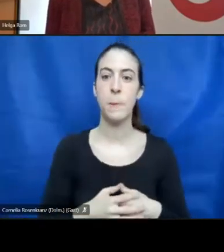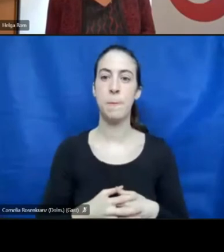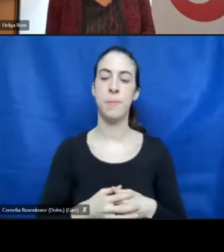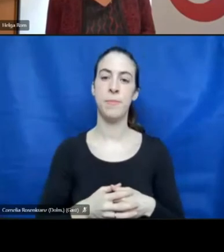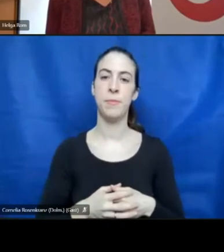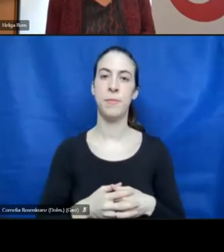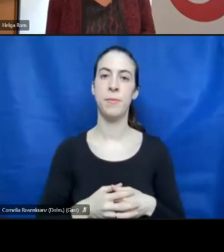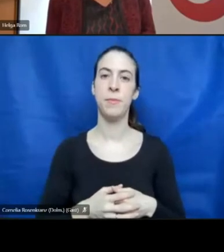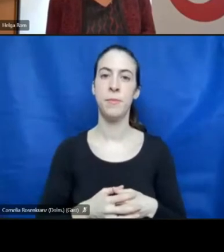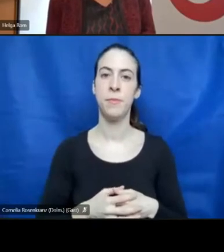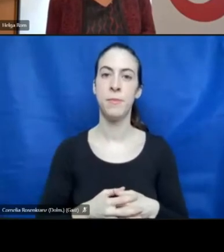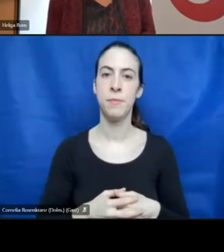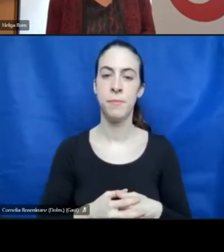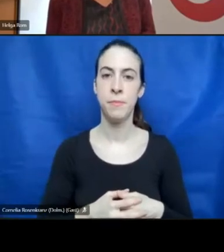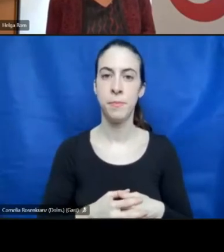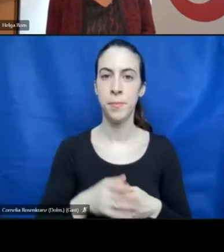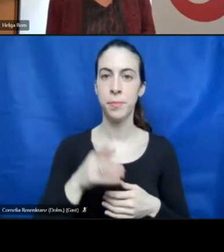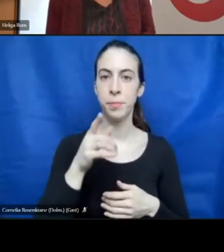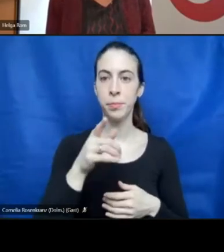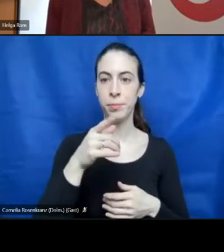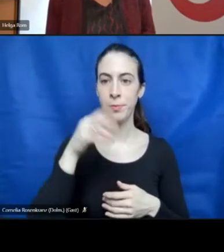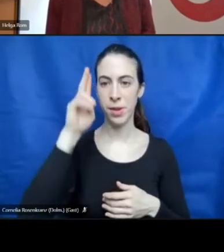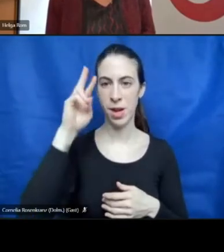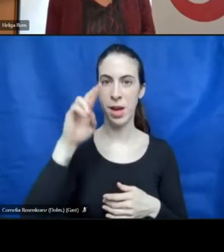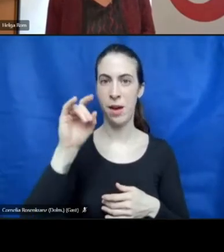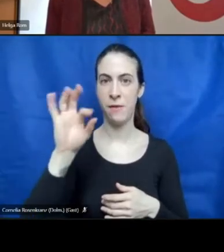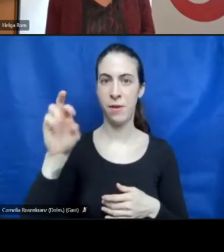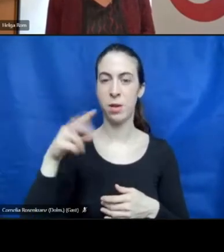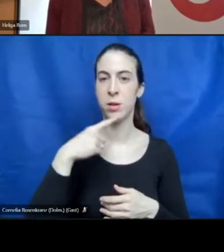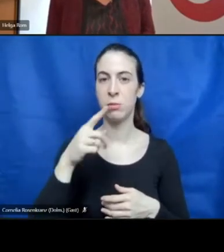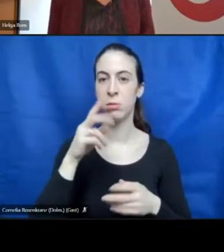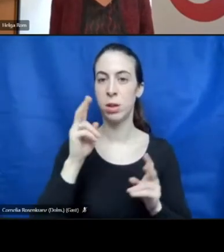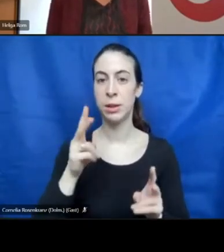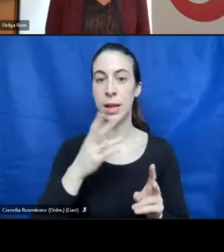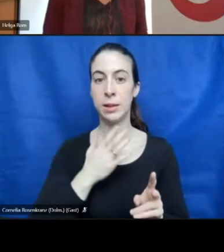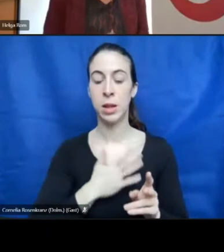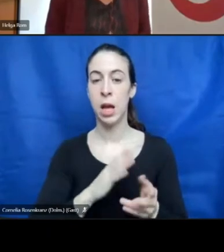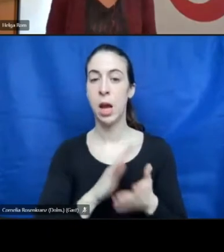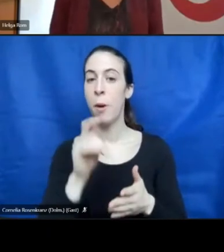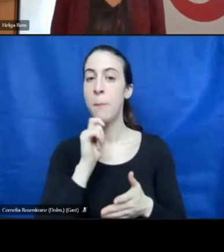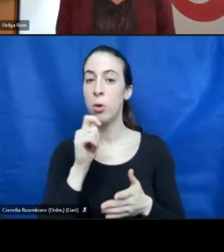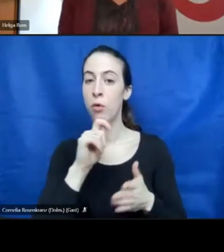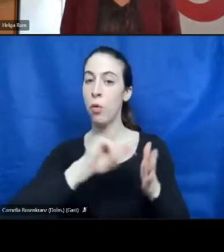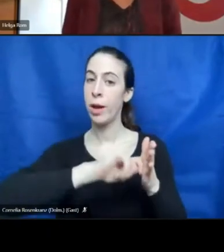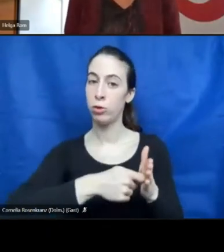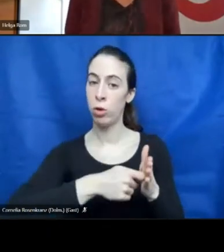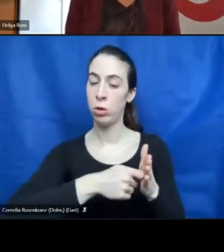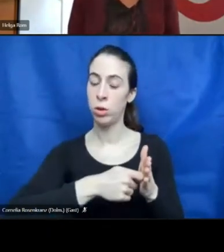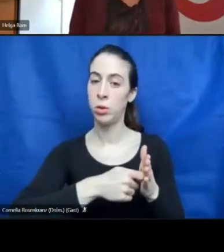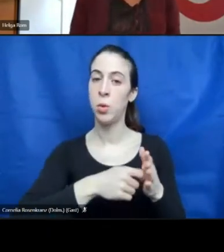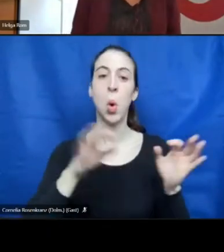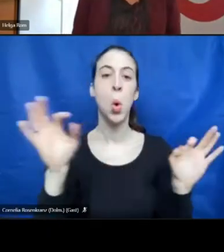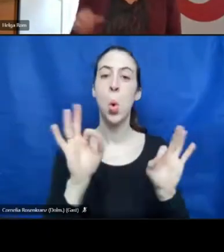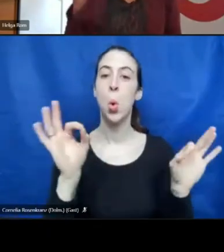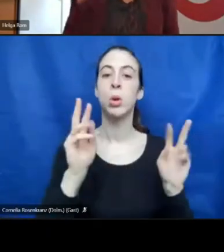So participants may on the one hand just unmute themselves to ask a question, or you can also